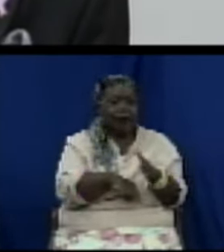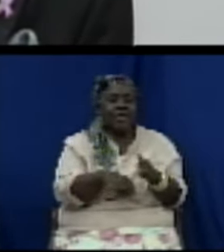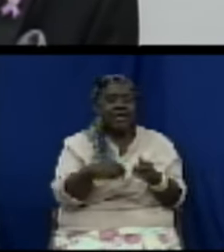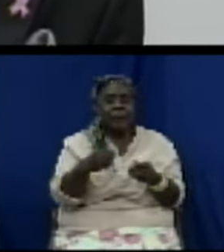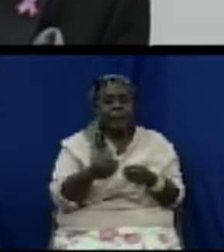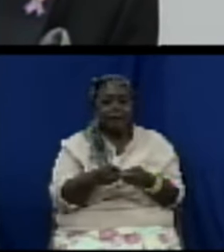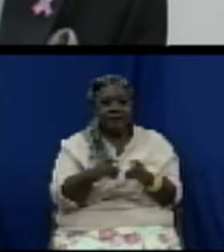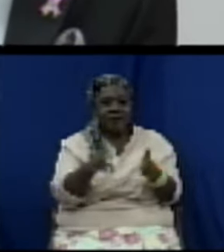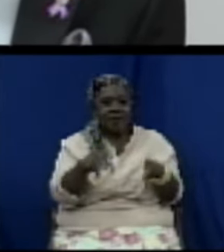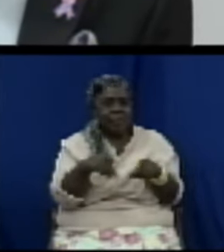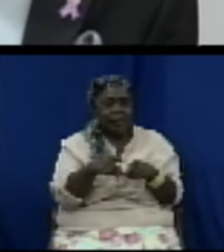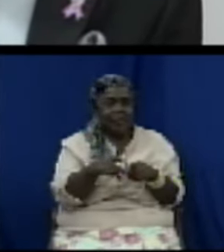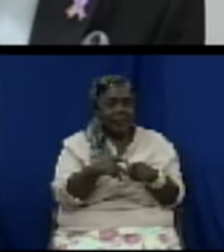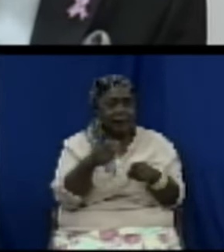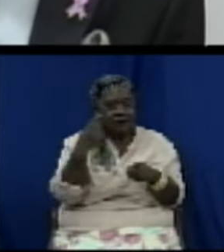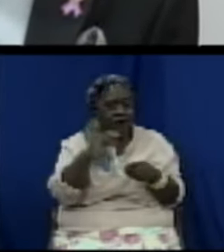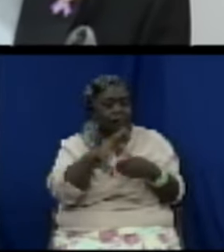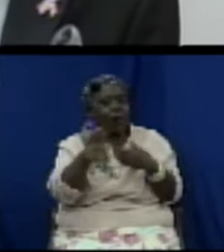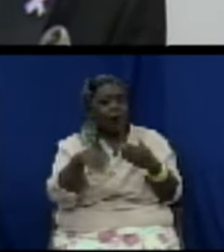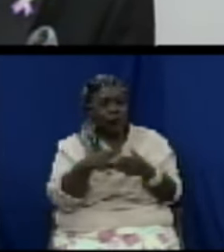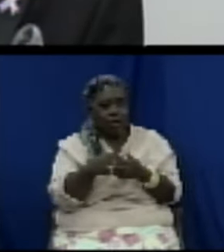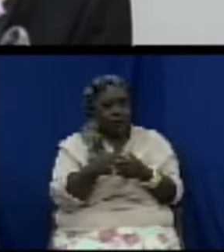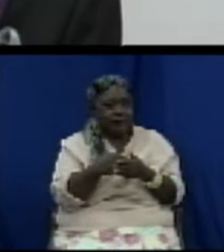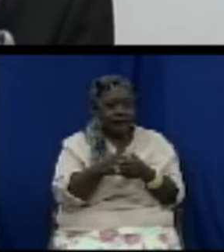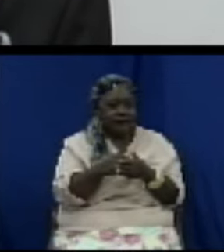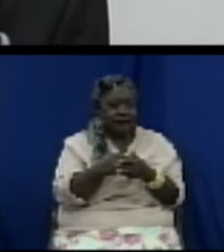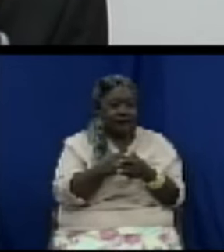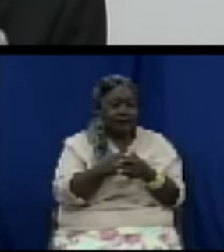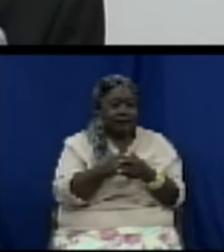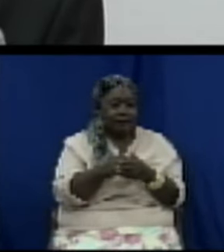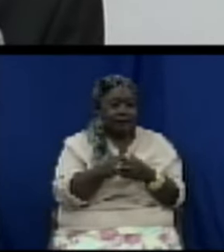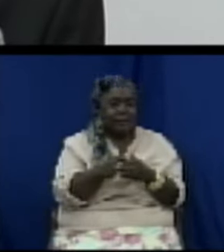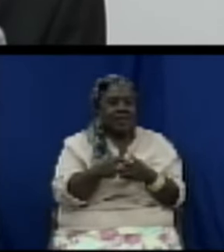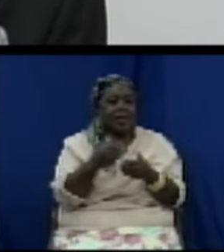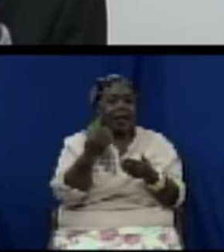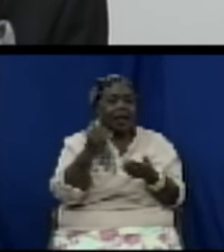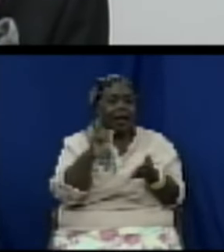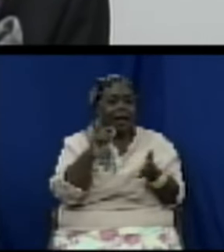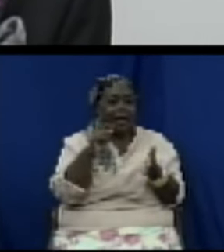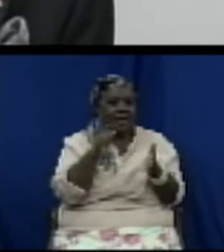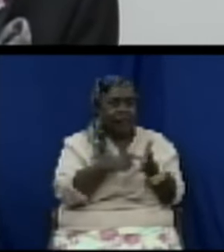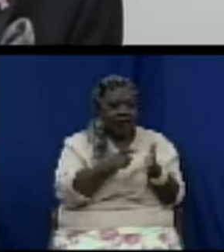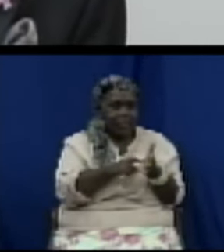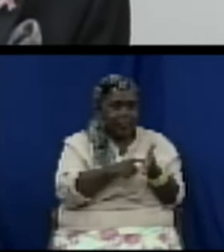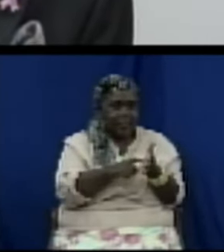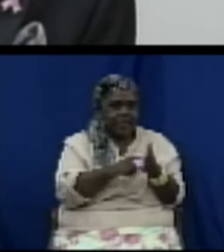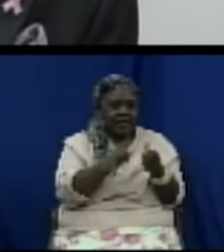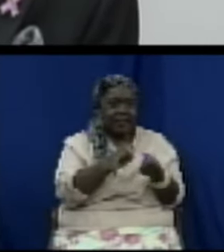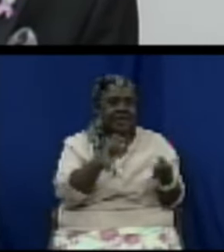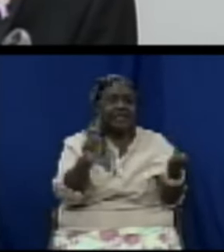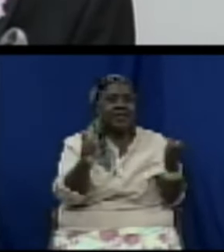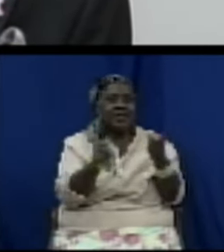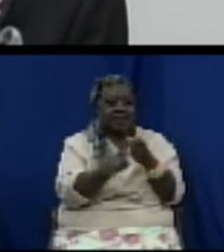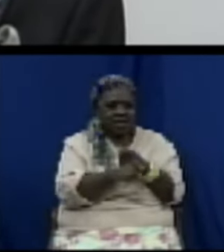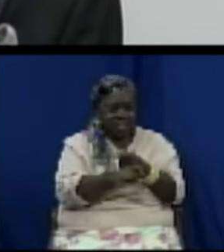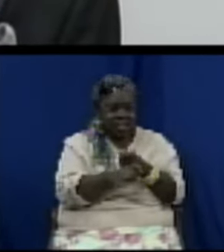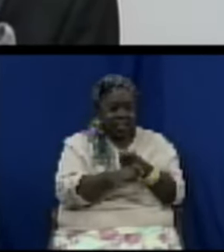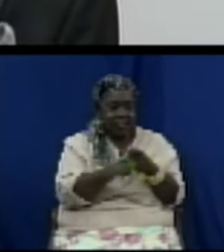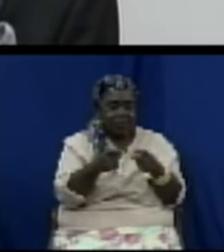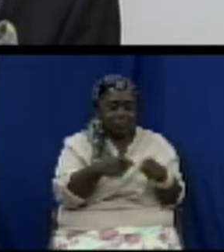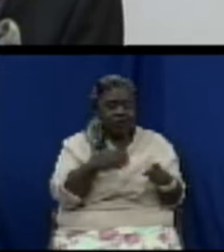is as I said a revision of what would have been the old act